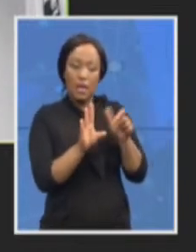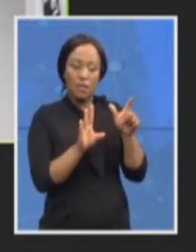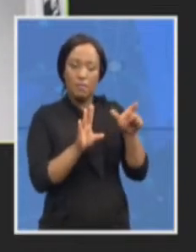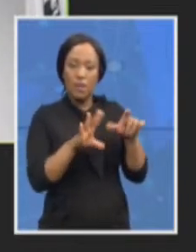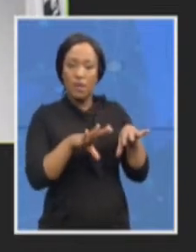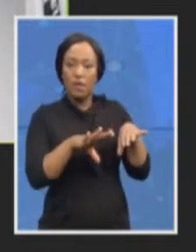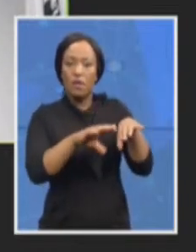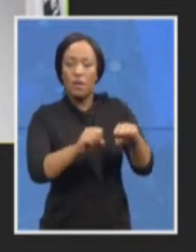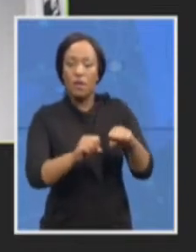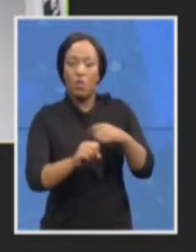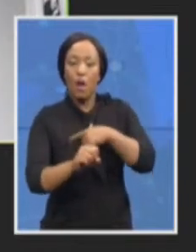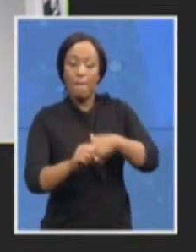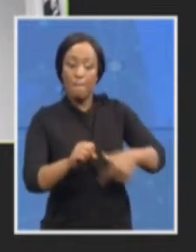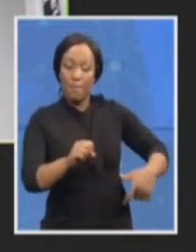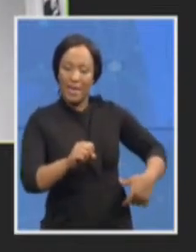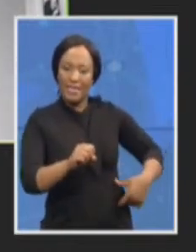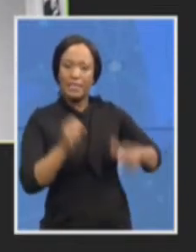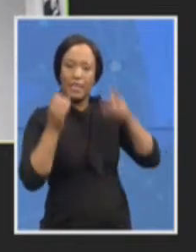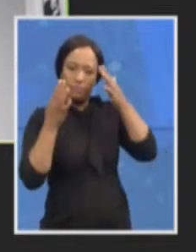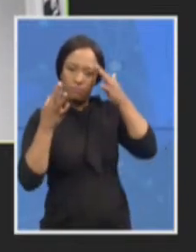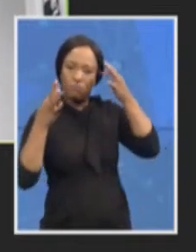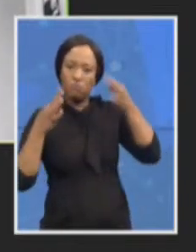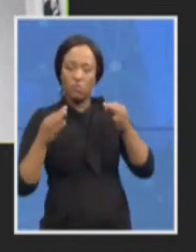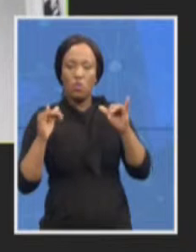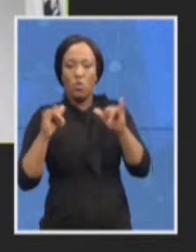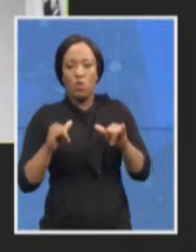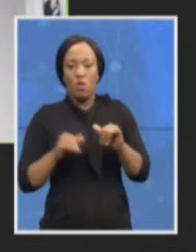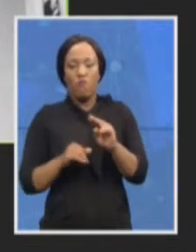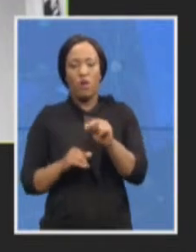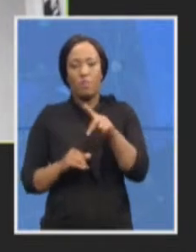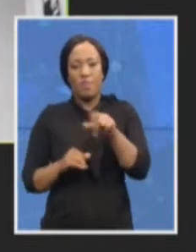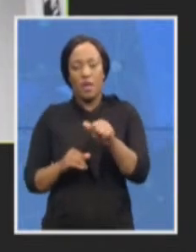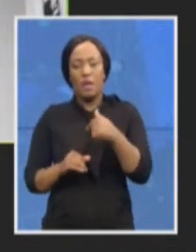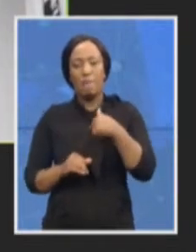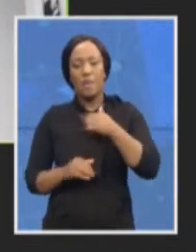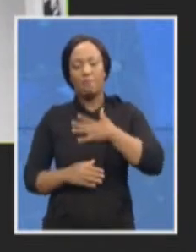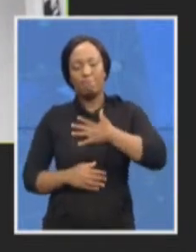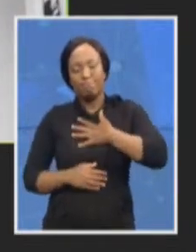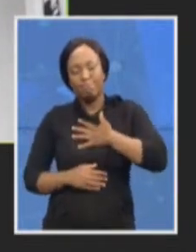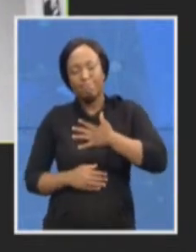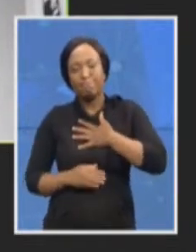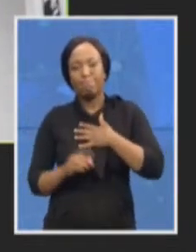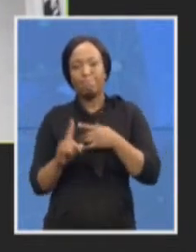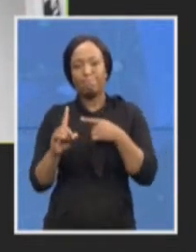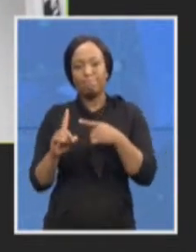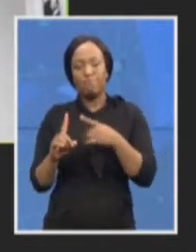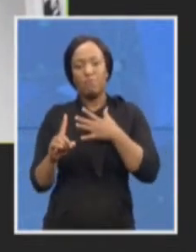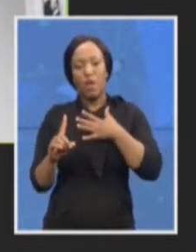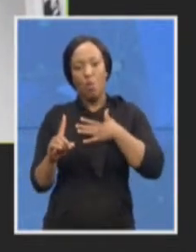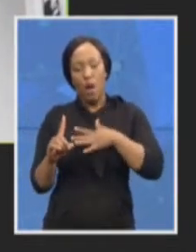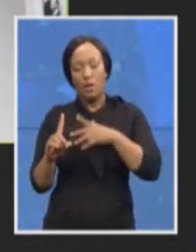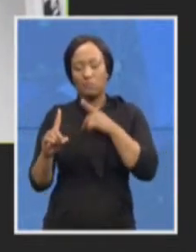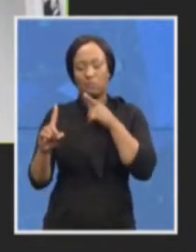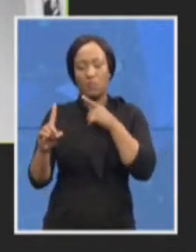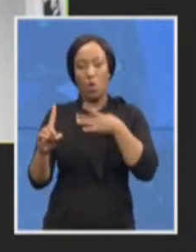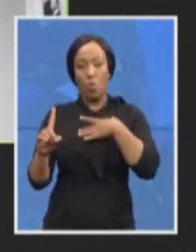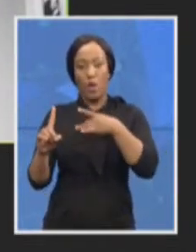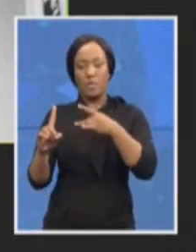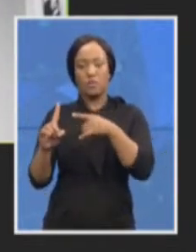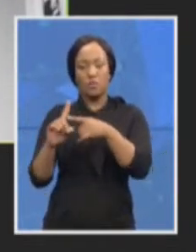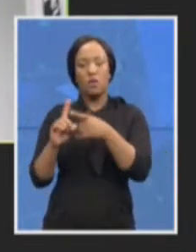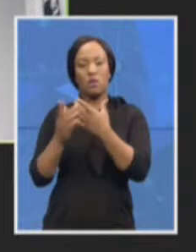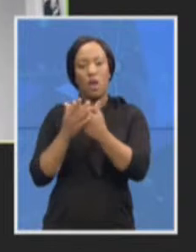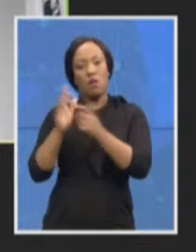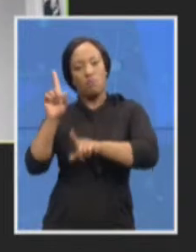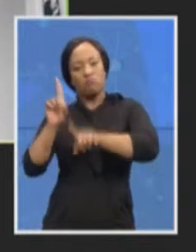of the NPA, I wish Advocate Cronia every success in her career moving forward. Thank